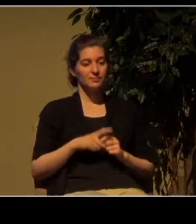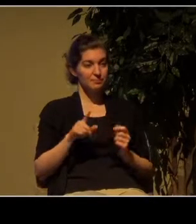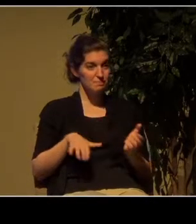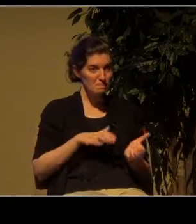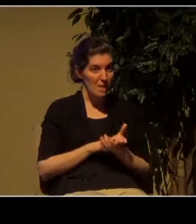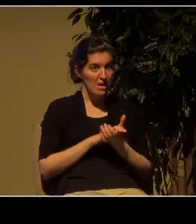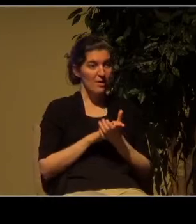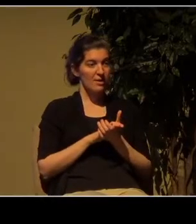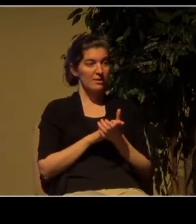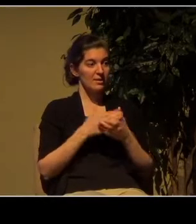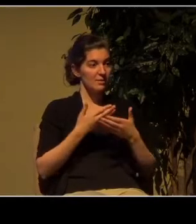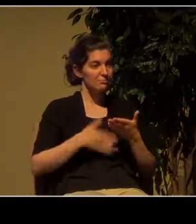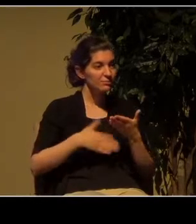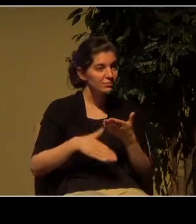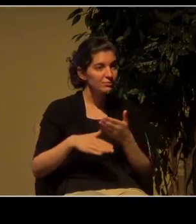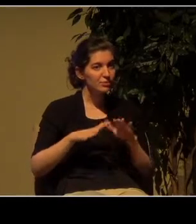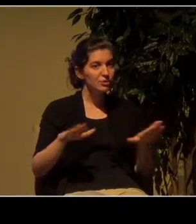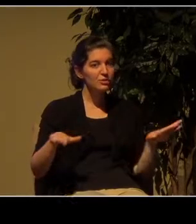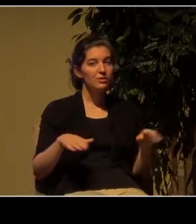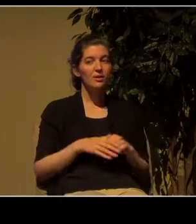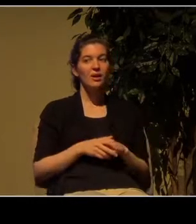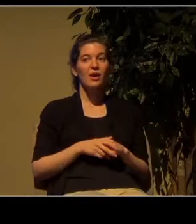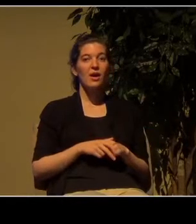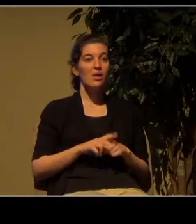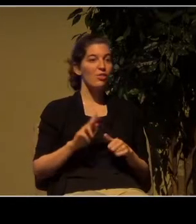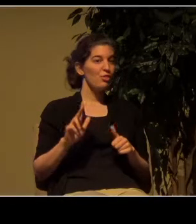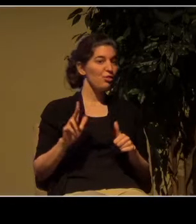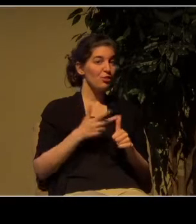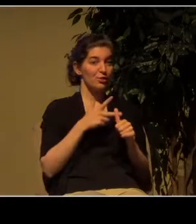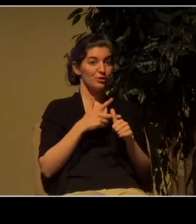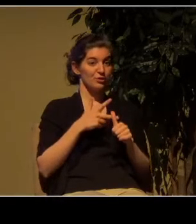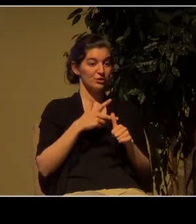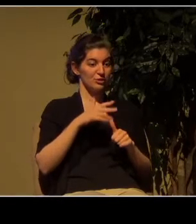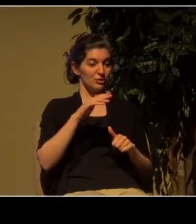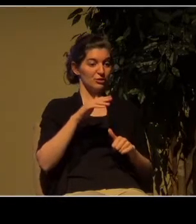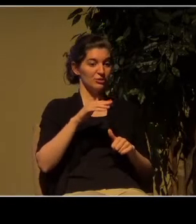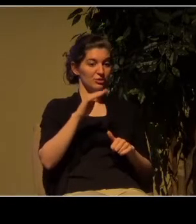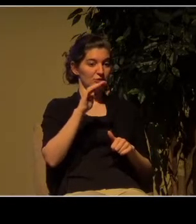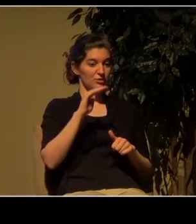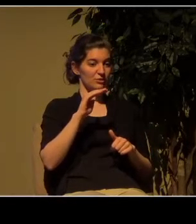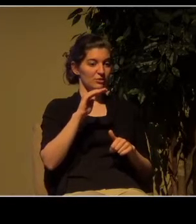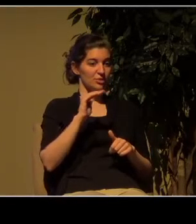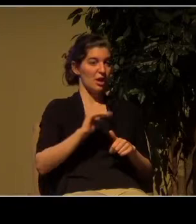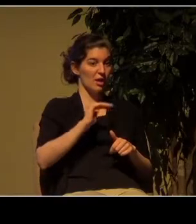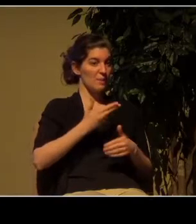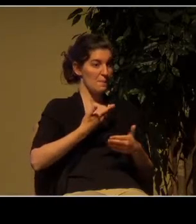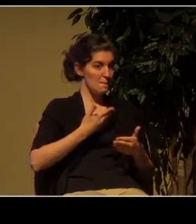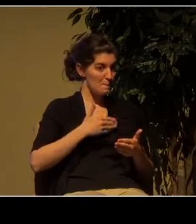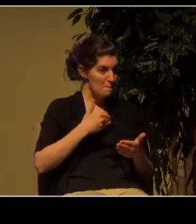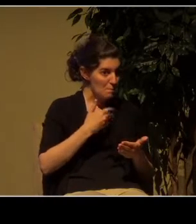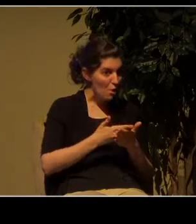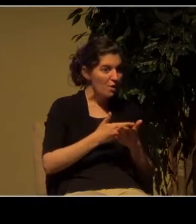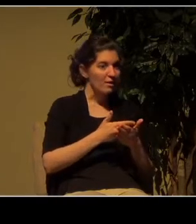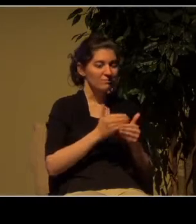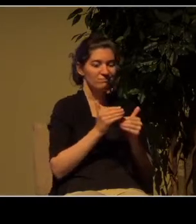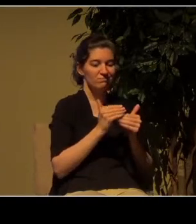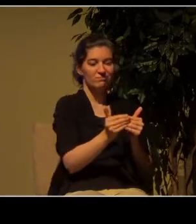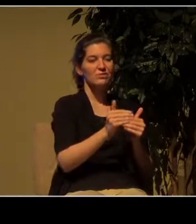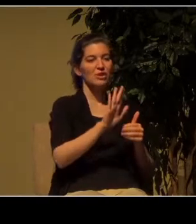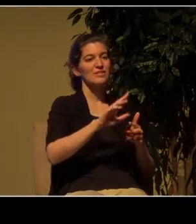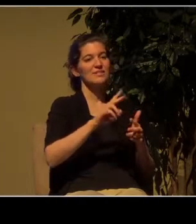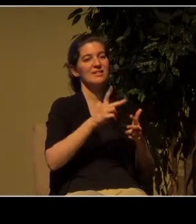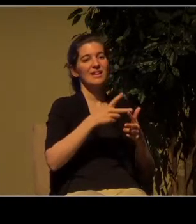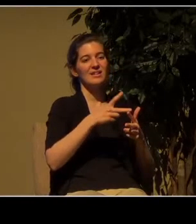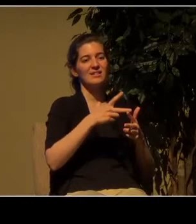after her third child was born her second child age two took sick and